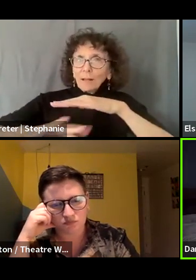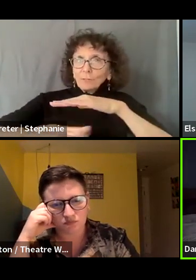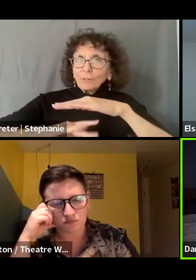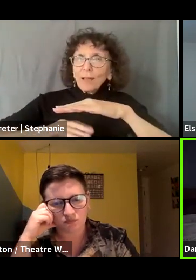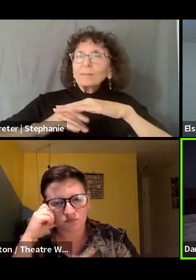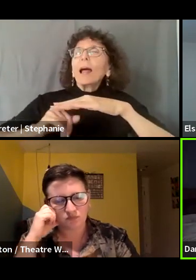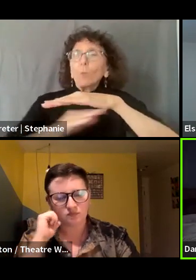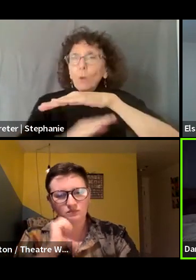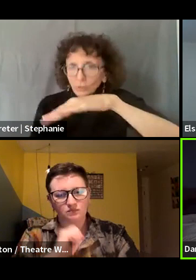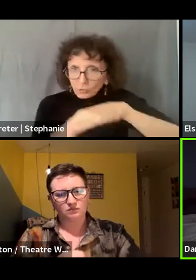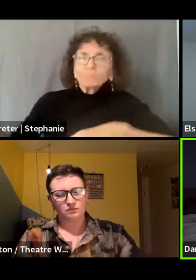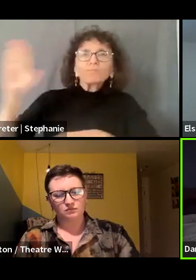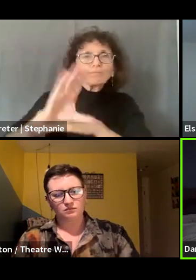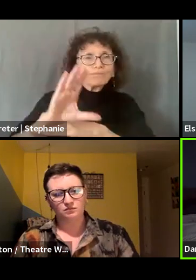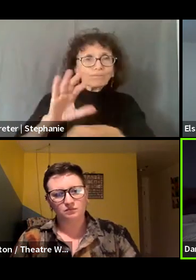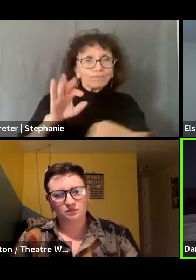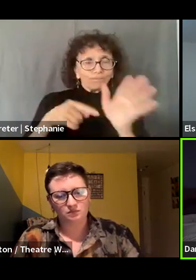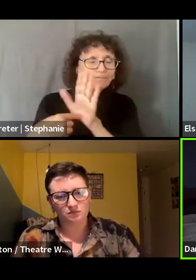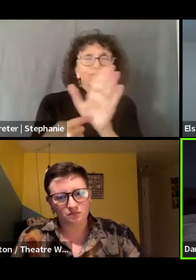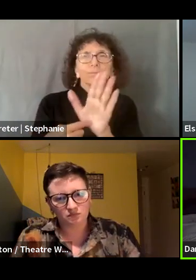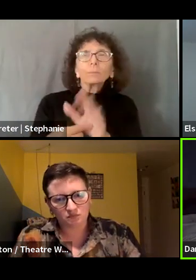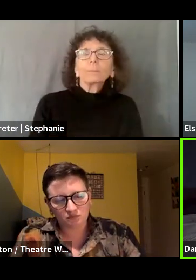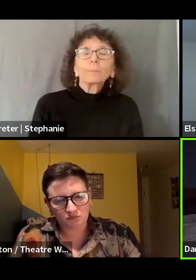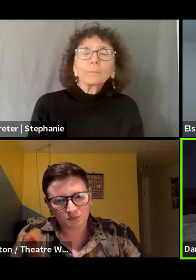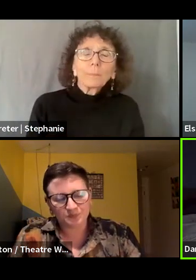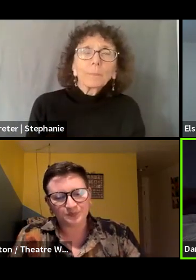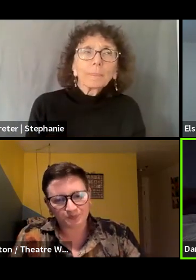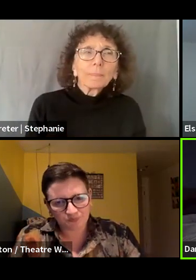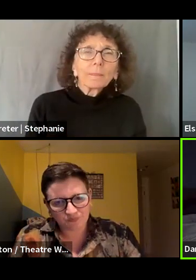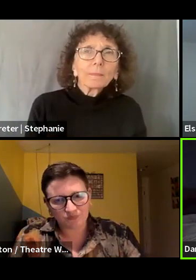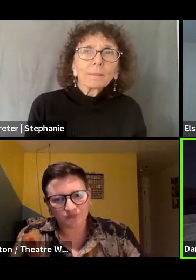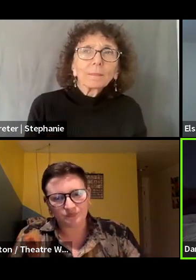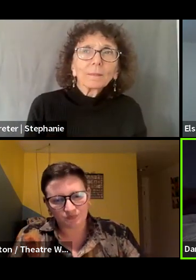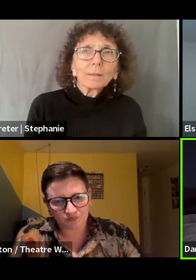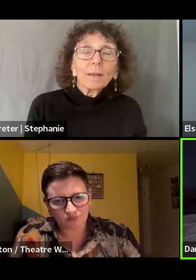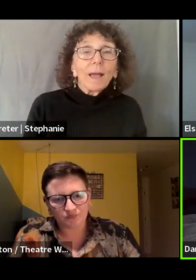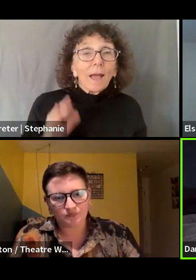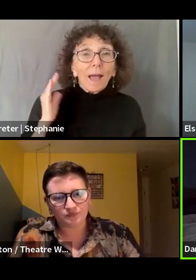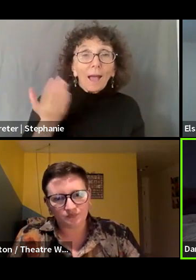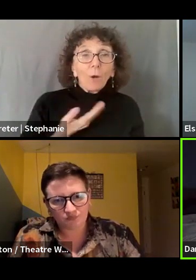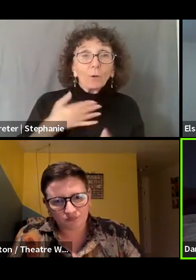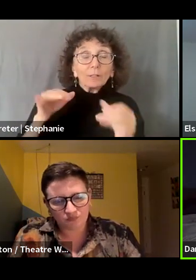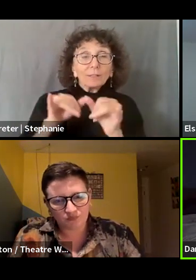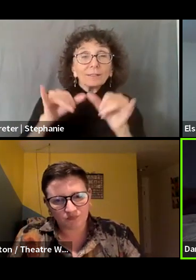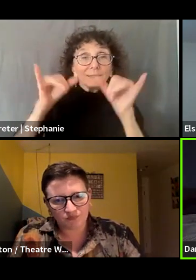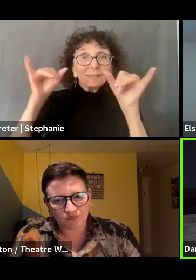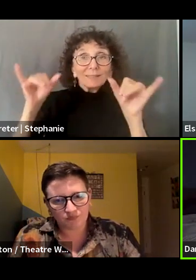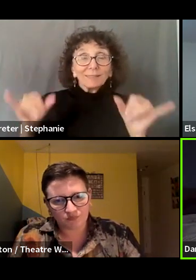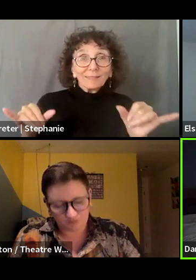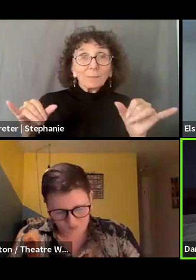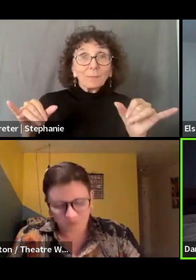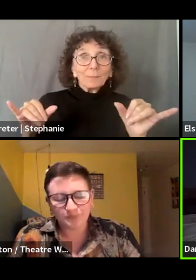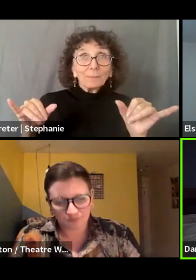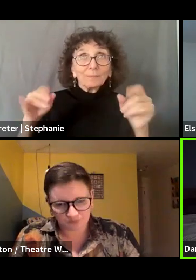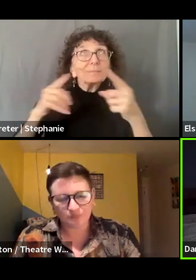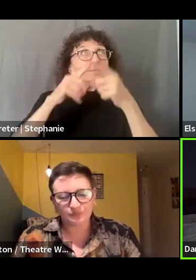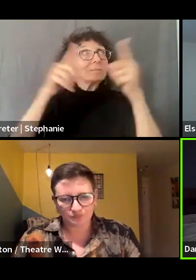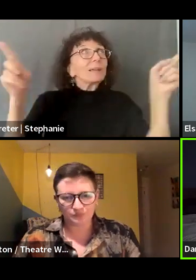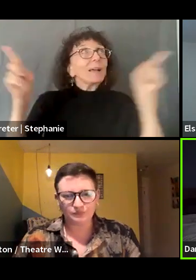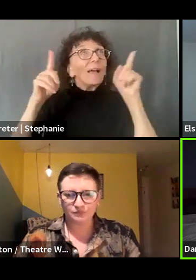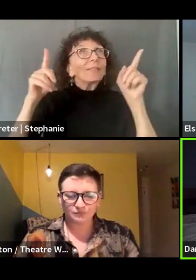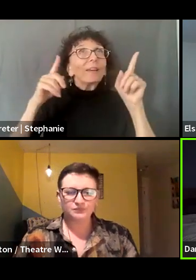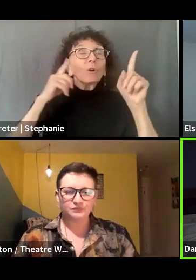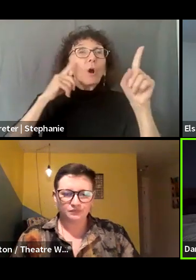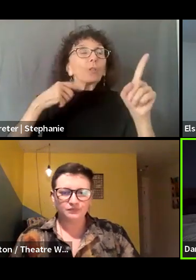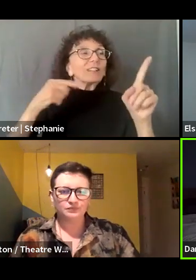out, which is that the systems that we are operating in want us to be turned against one another. It's really